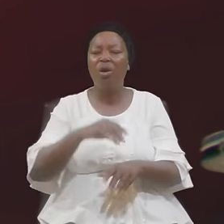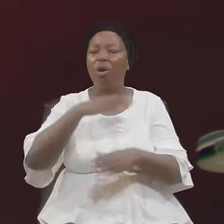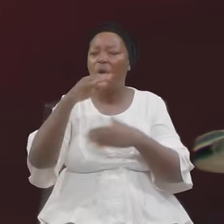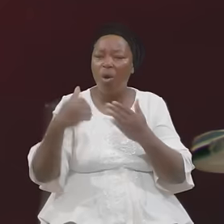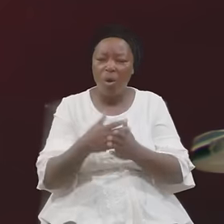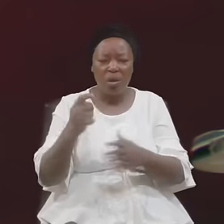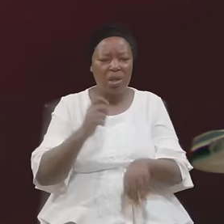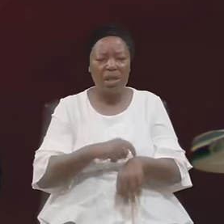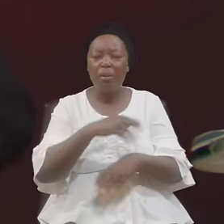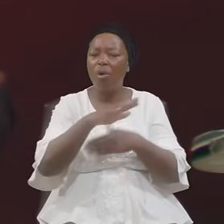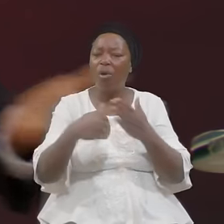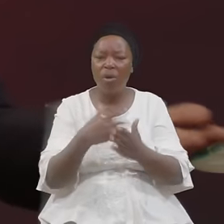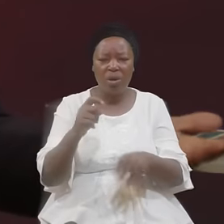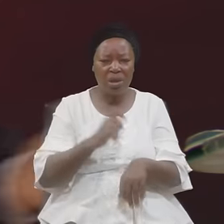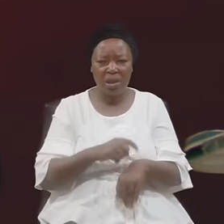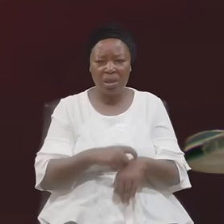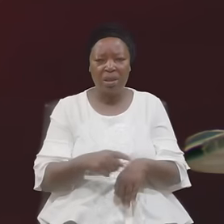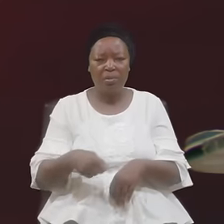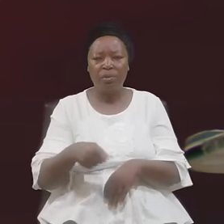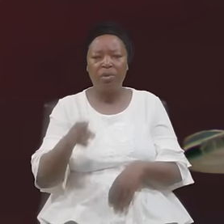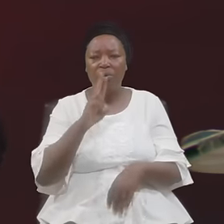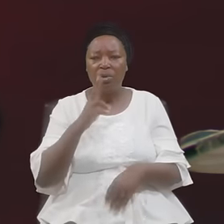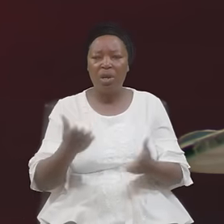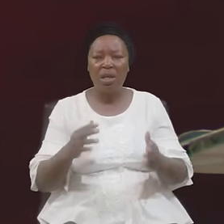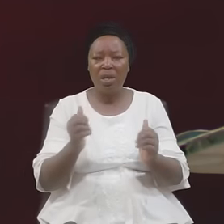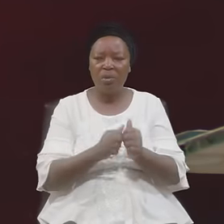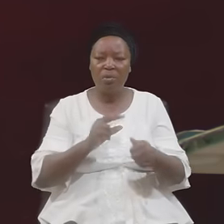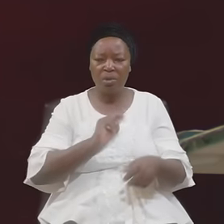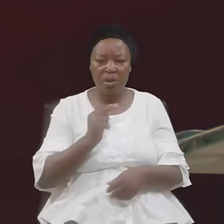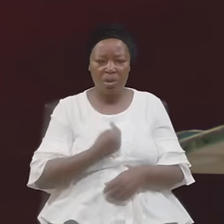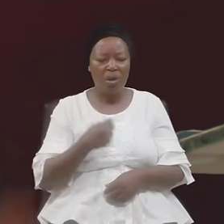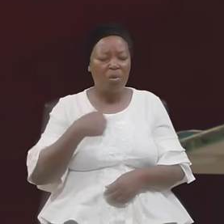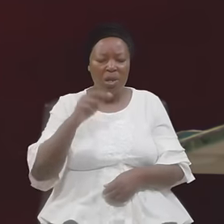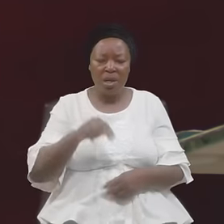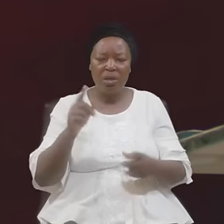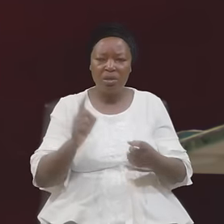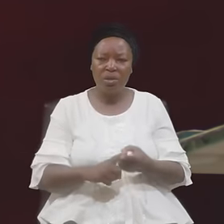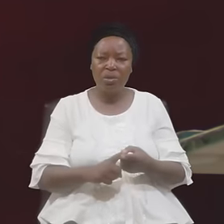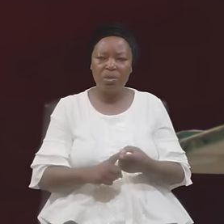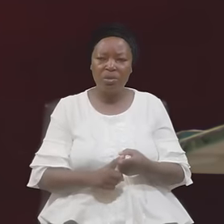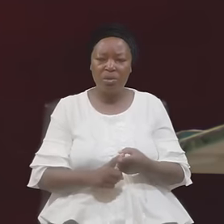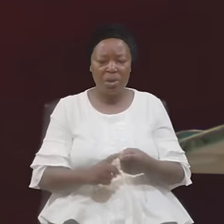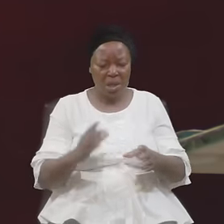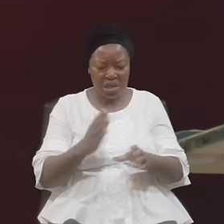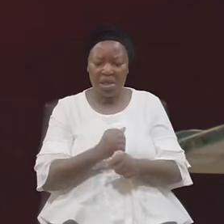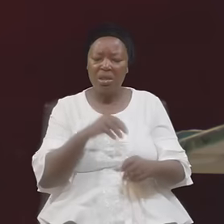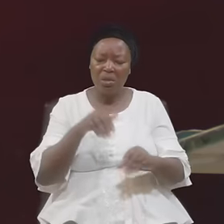All The Time Those Who Are Here With Us We Need To You Know Get Into Interaction With Them Again Are You